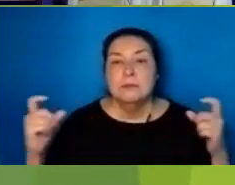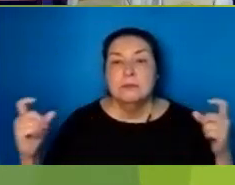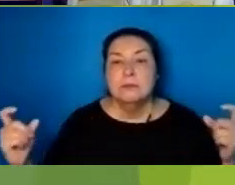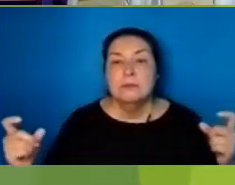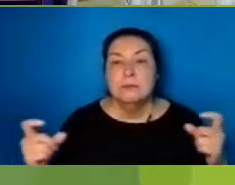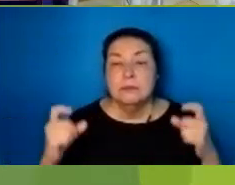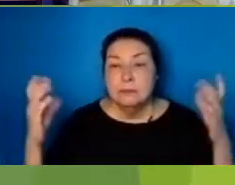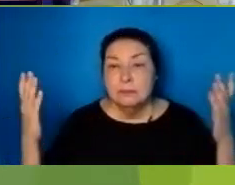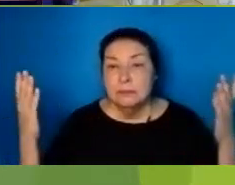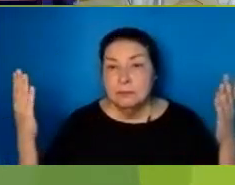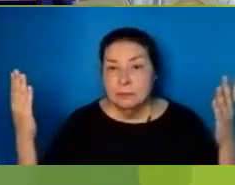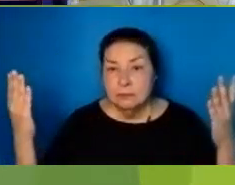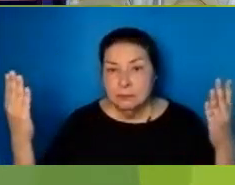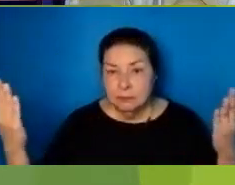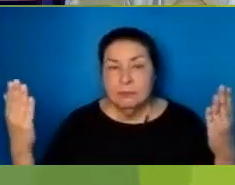Alleluia.